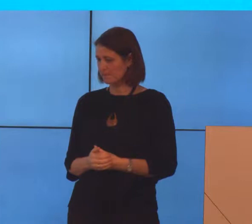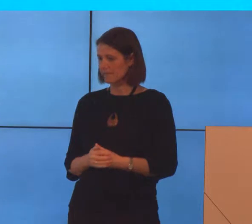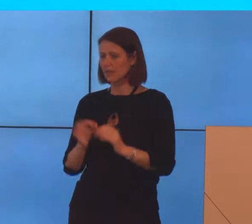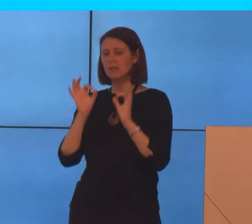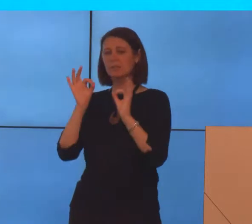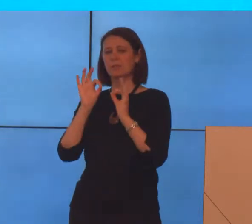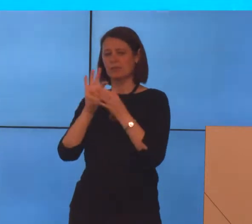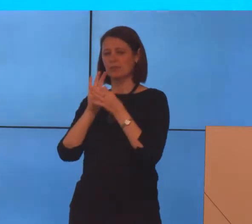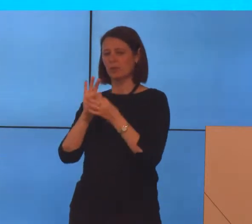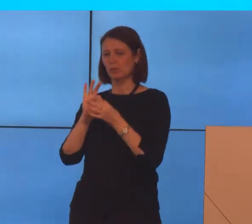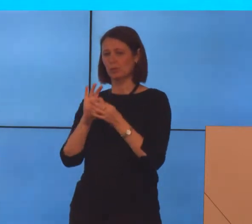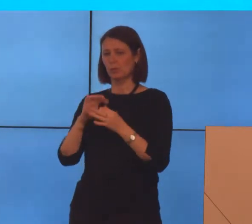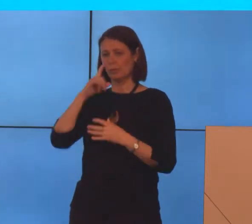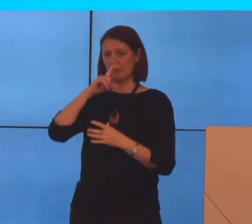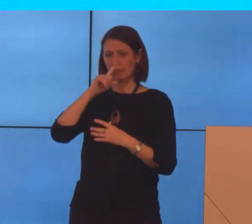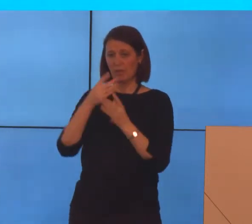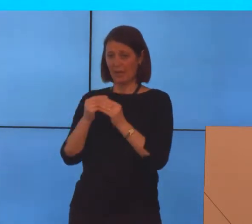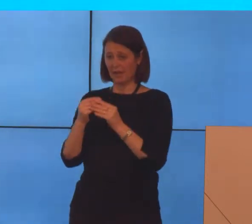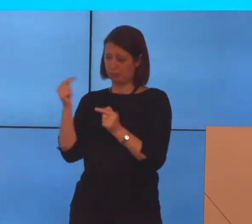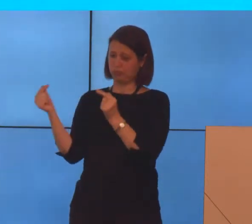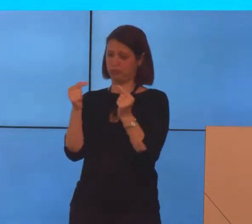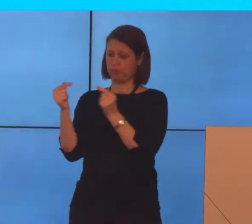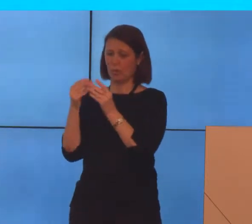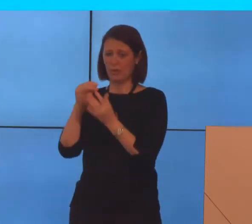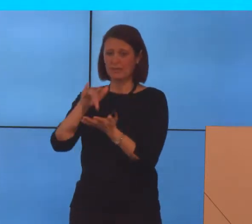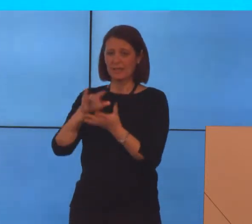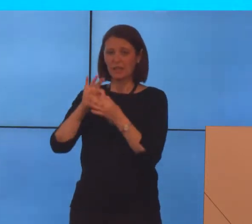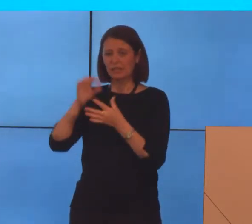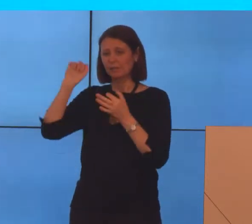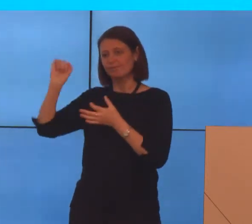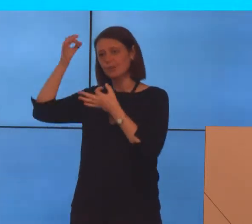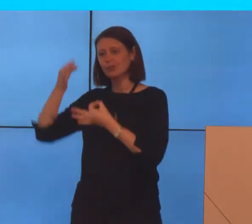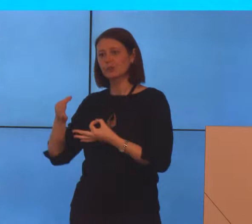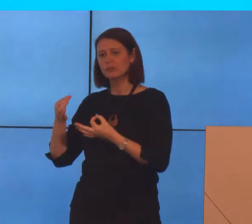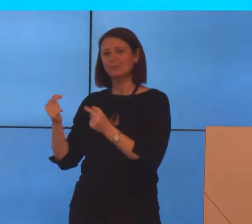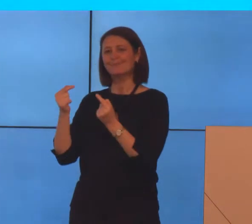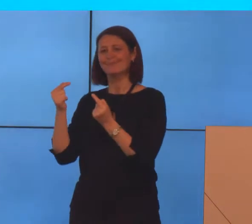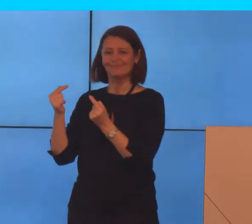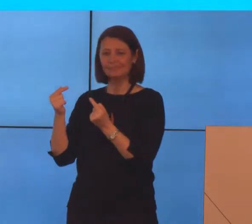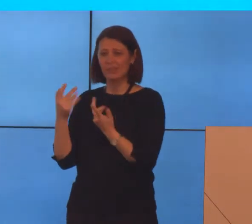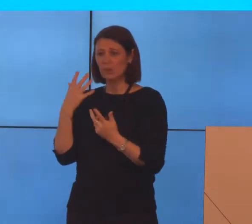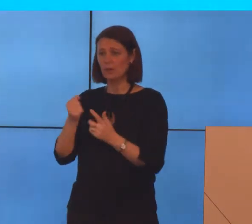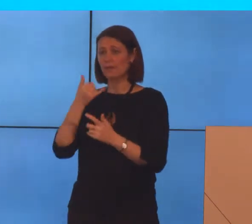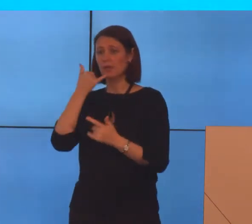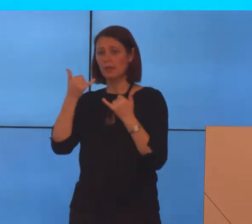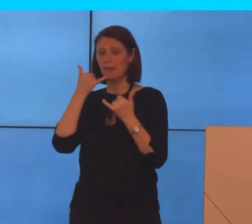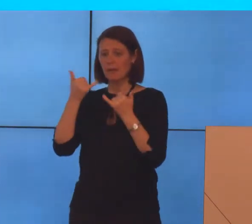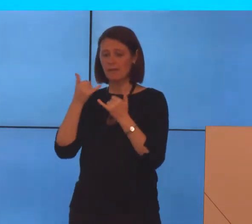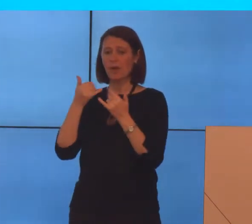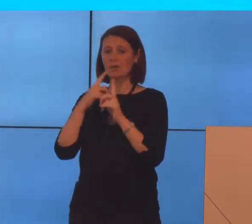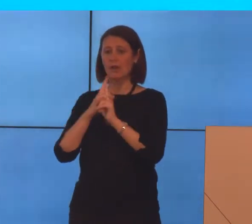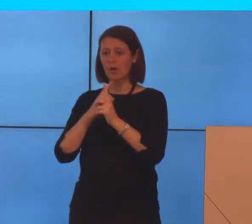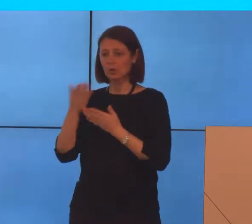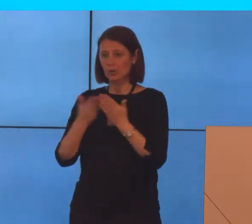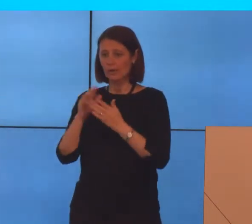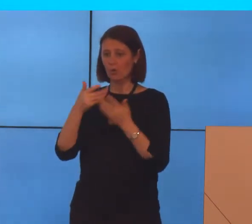to when people have disputes with centre-linked decisions. So, we have a telephone advice service for the general public.